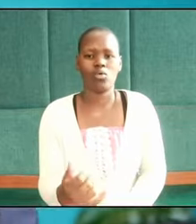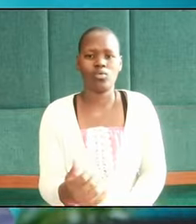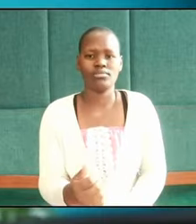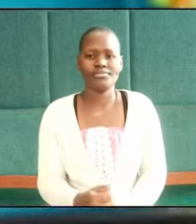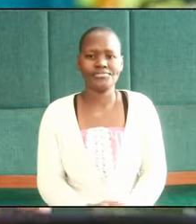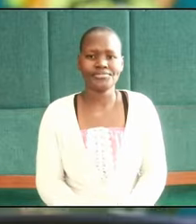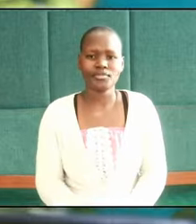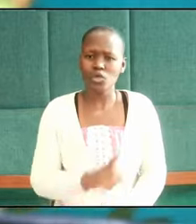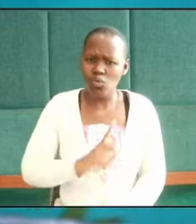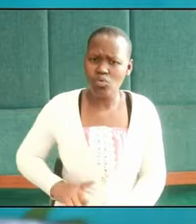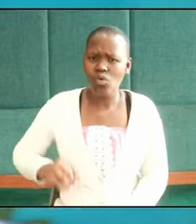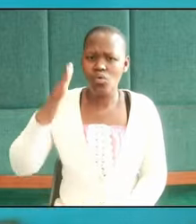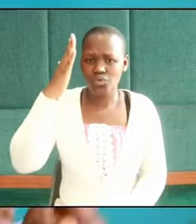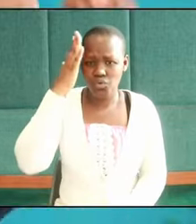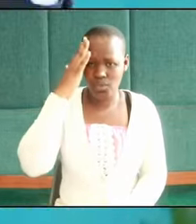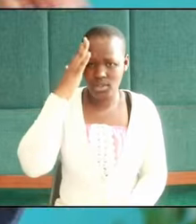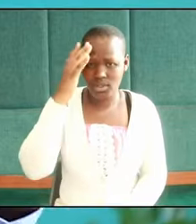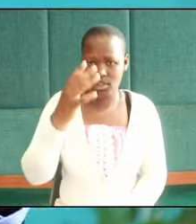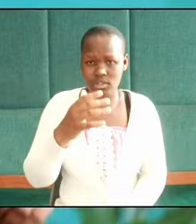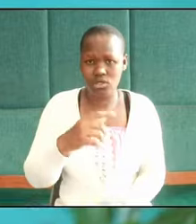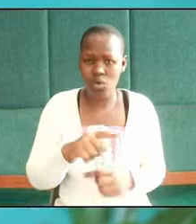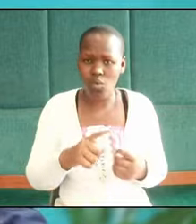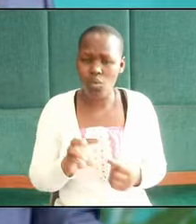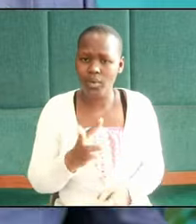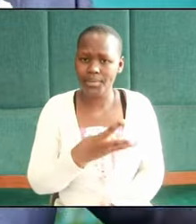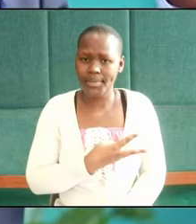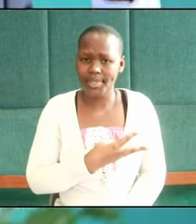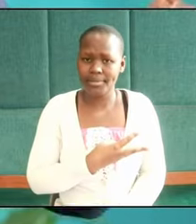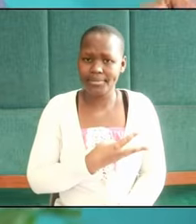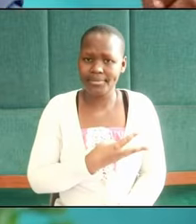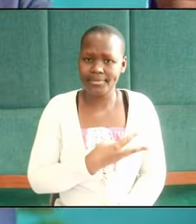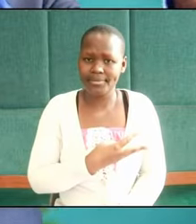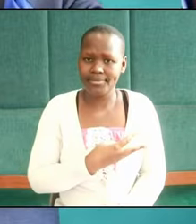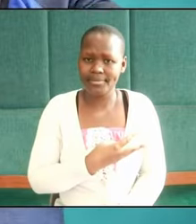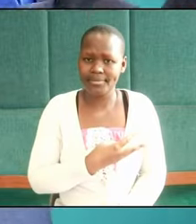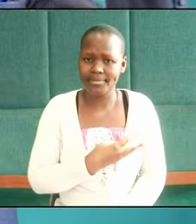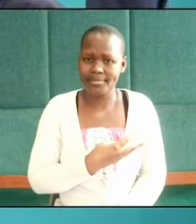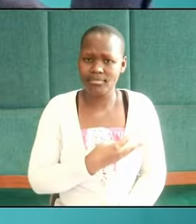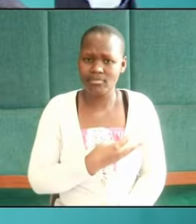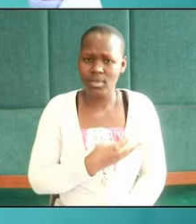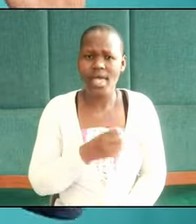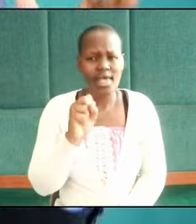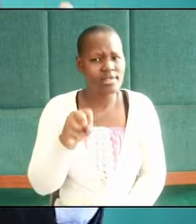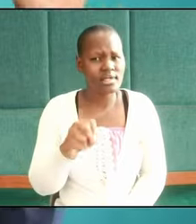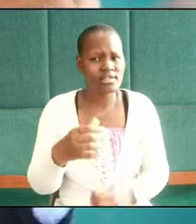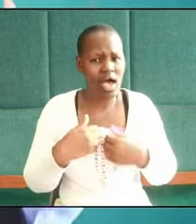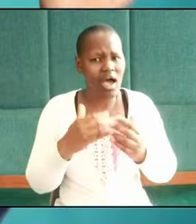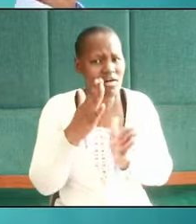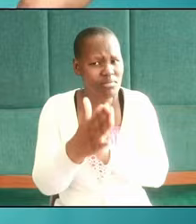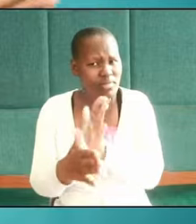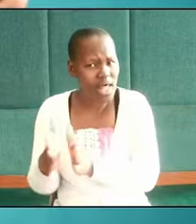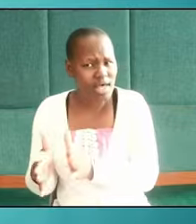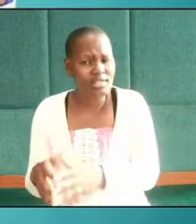knows and when we despite the plans to